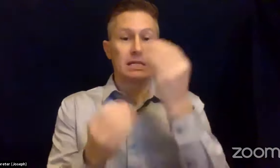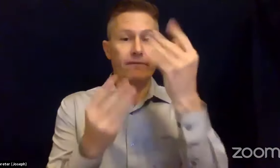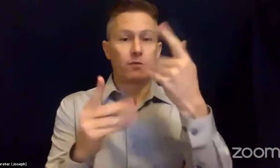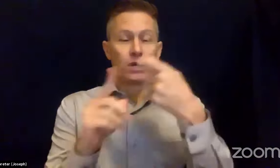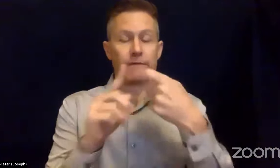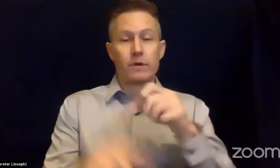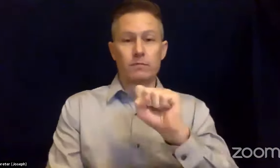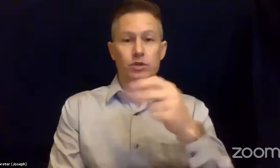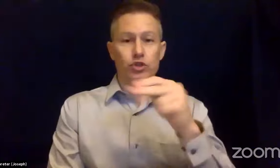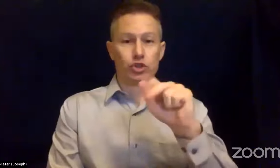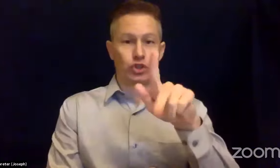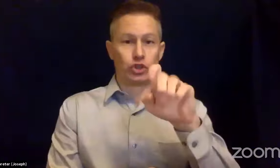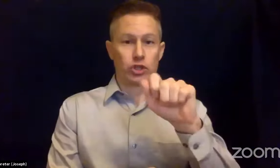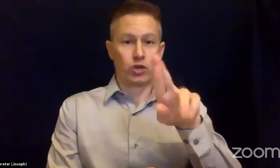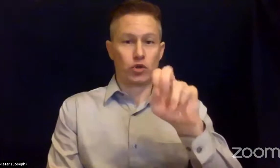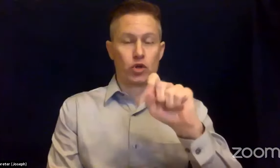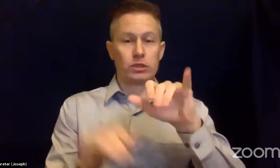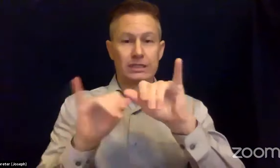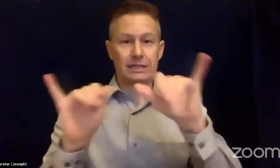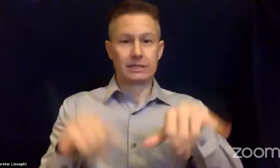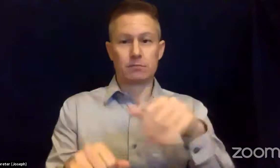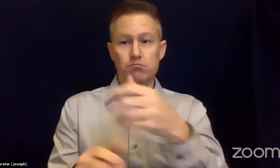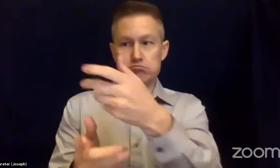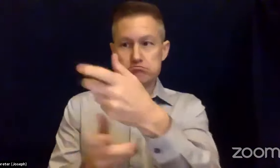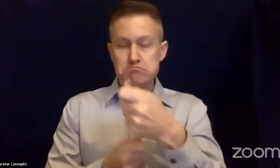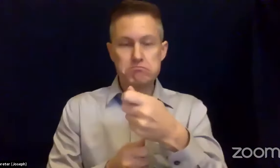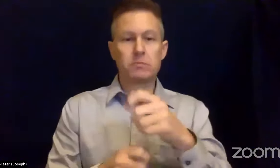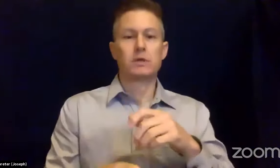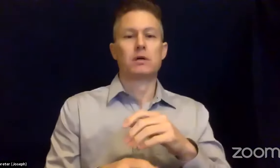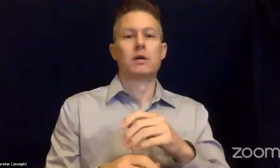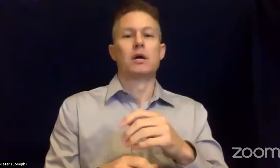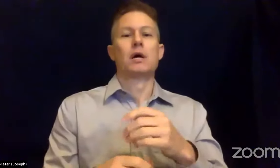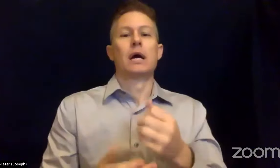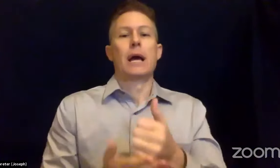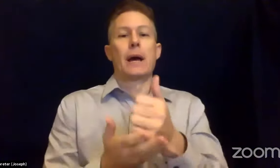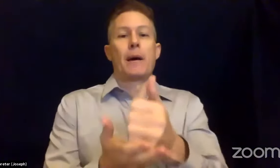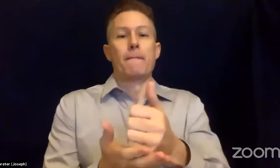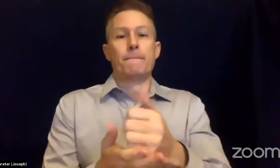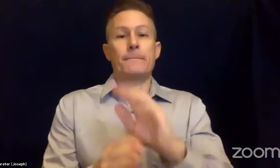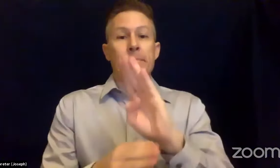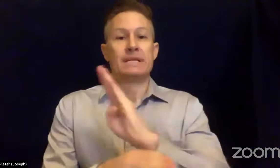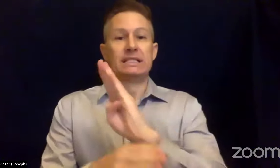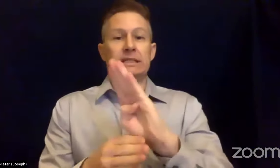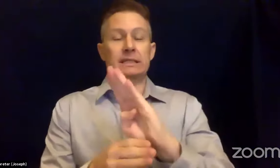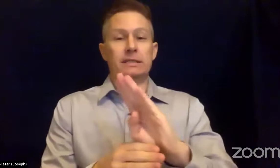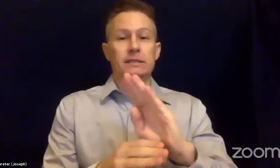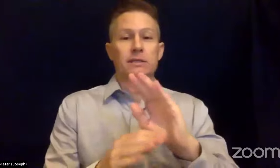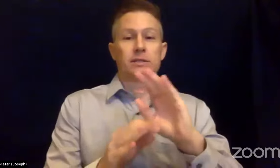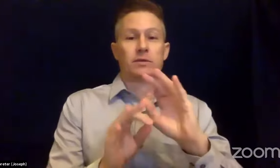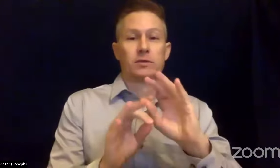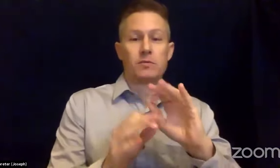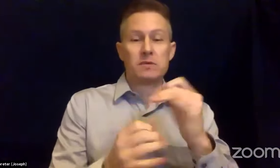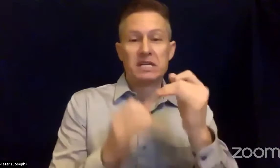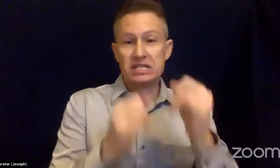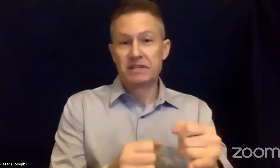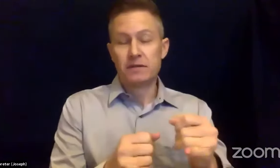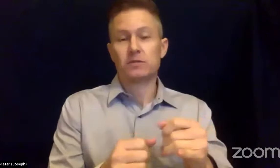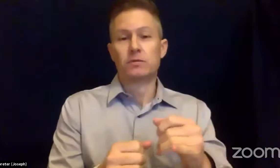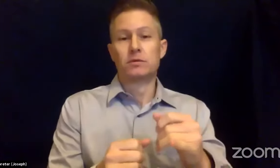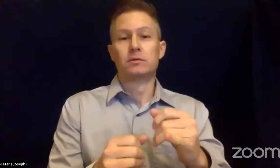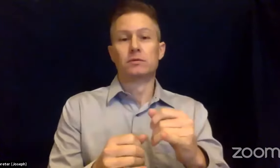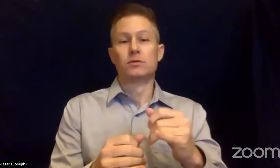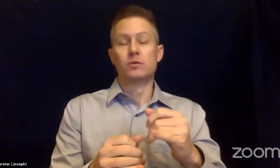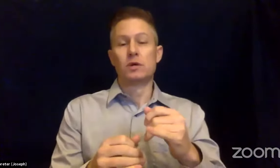businesses, and public safety services potentially moments to minutes of warning before shaking arrives,